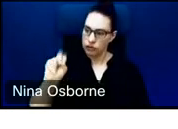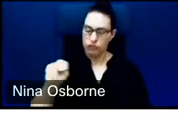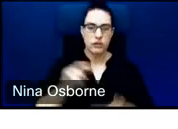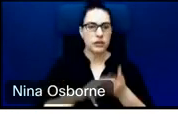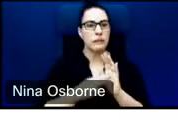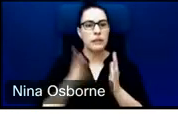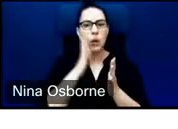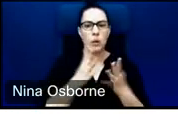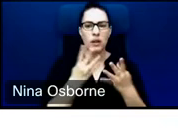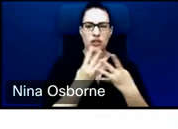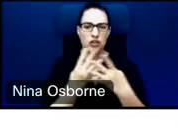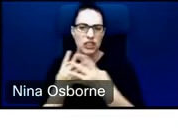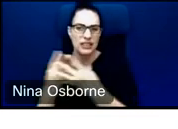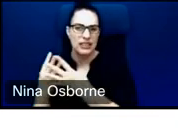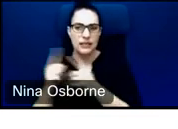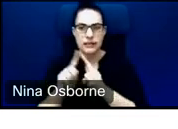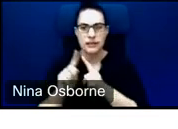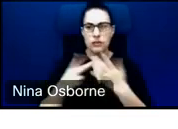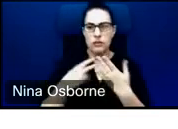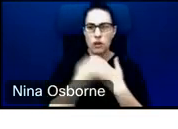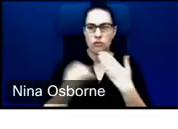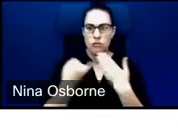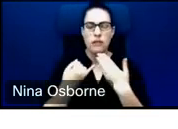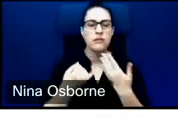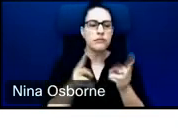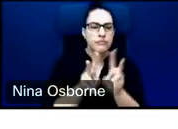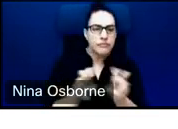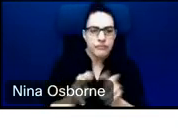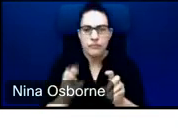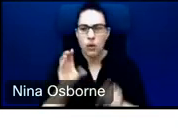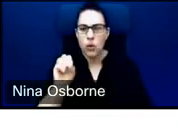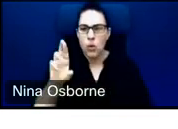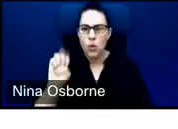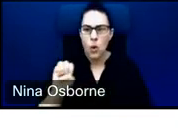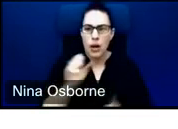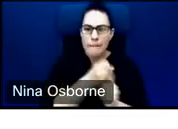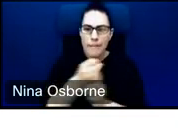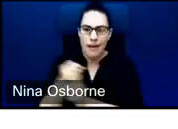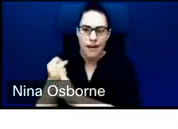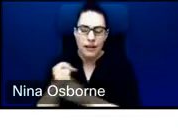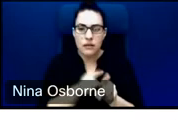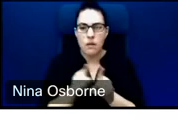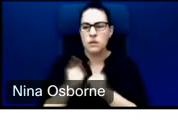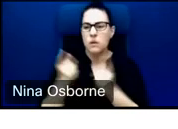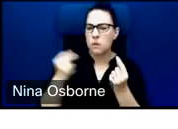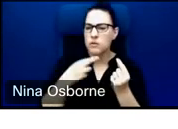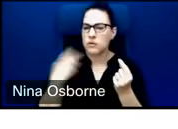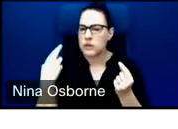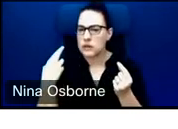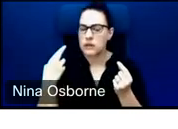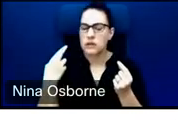the potential core development impacts a project may have, as well as the primary risks of that project.